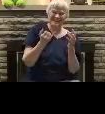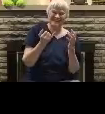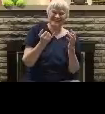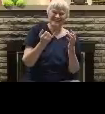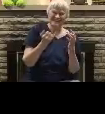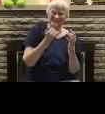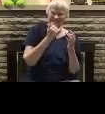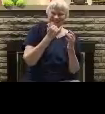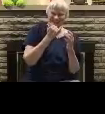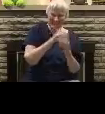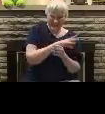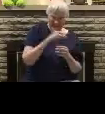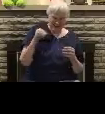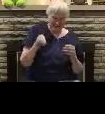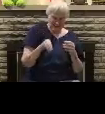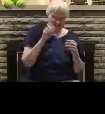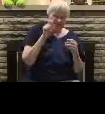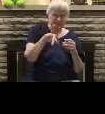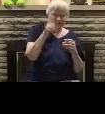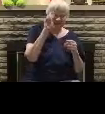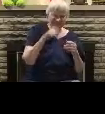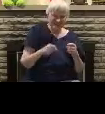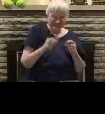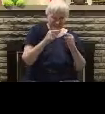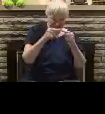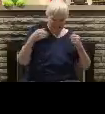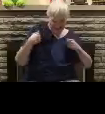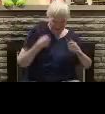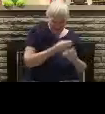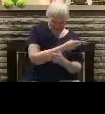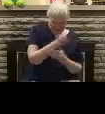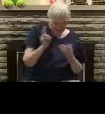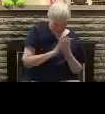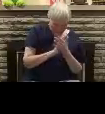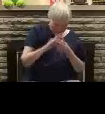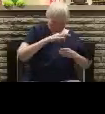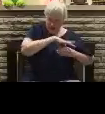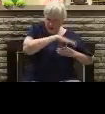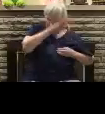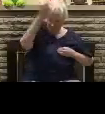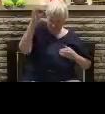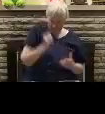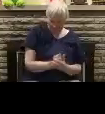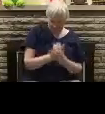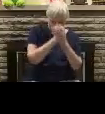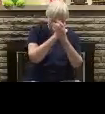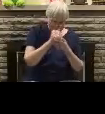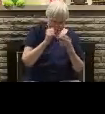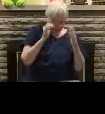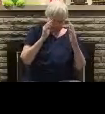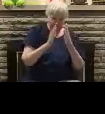And you're only going to do it God's help And you only do it in the right of spirit When you do it in His spirit